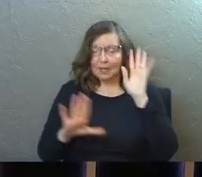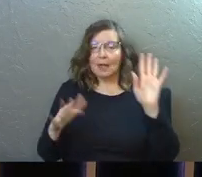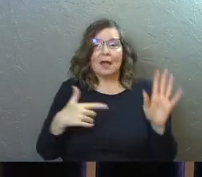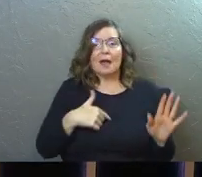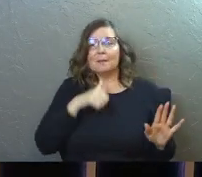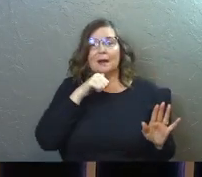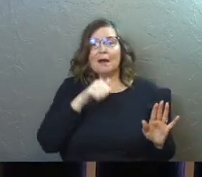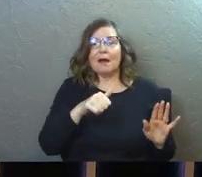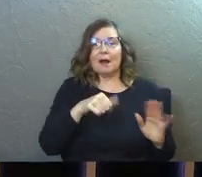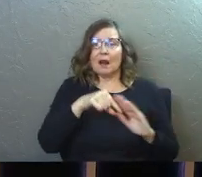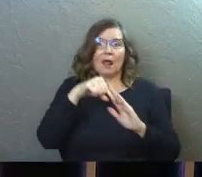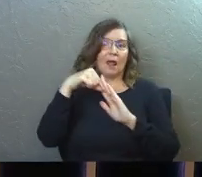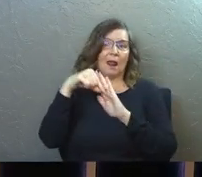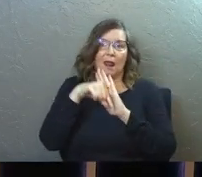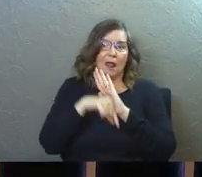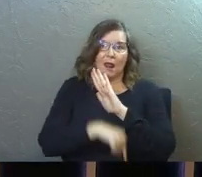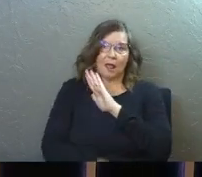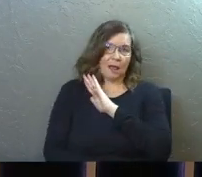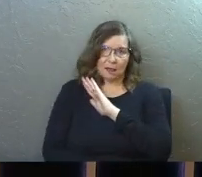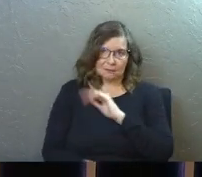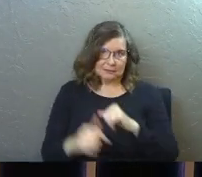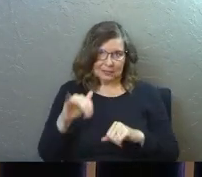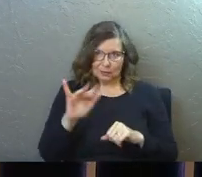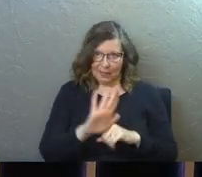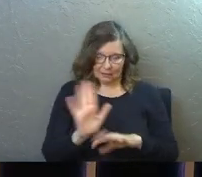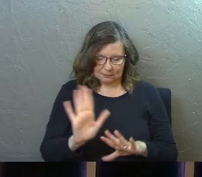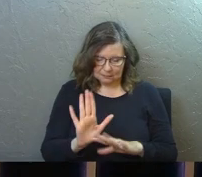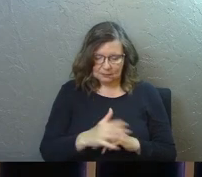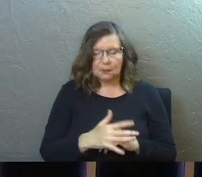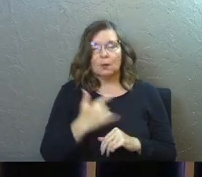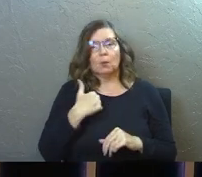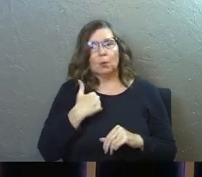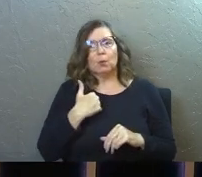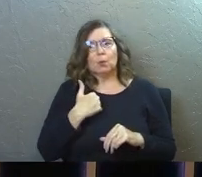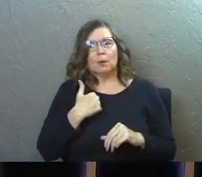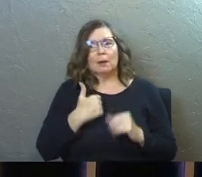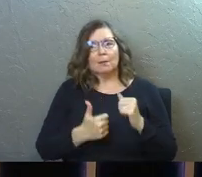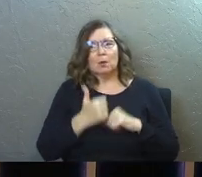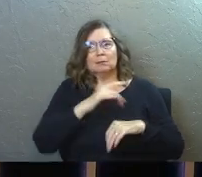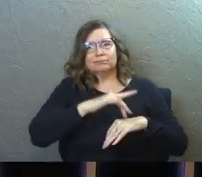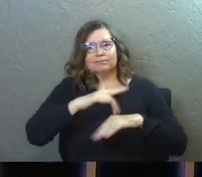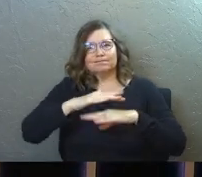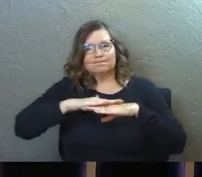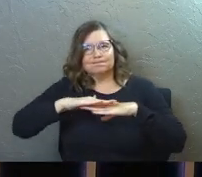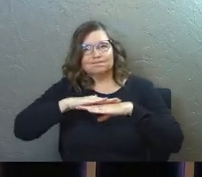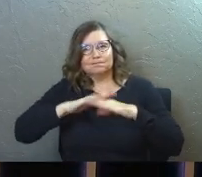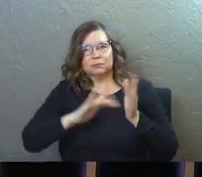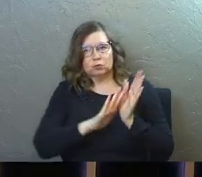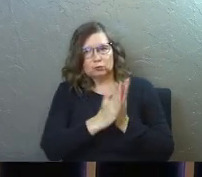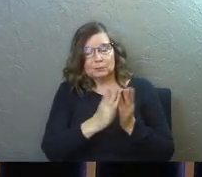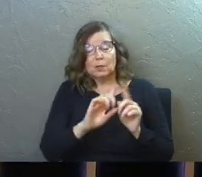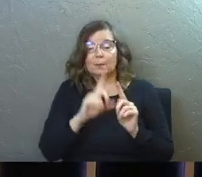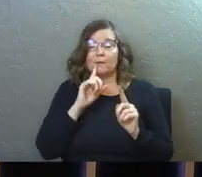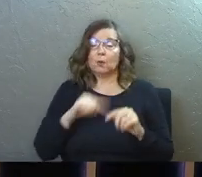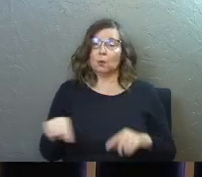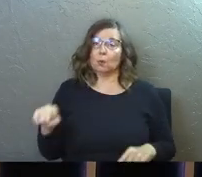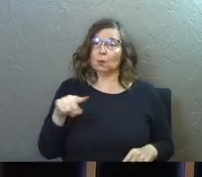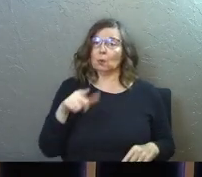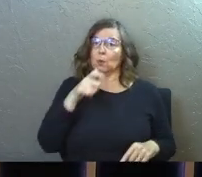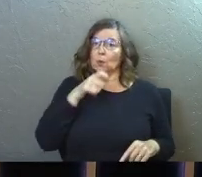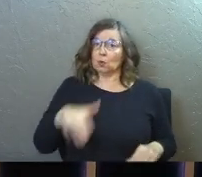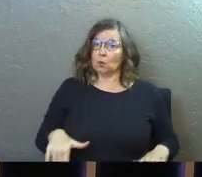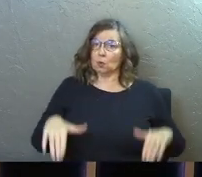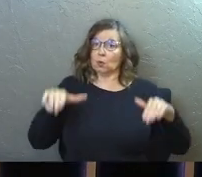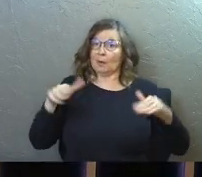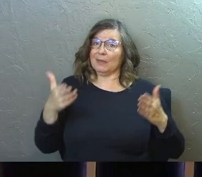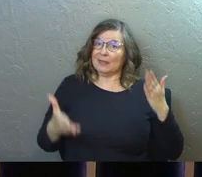I'm not going to go master's level deep into this. We're just going to mostly touch the scriptures on it. But for those of you who